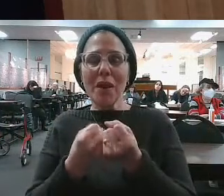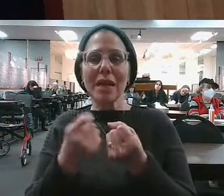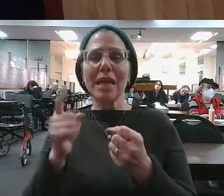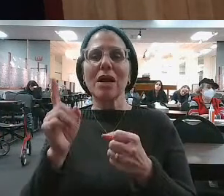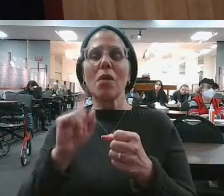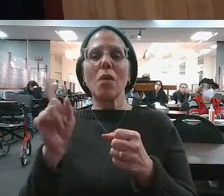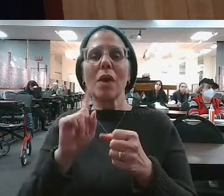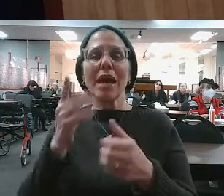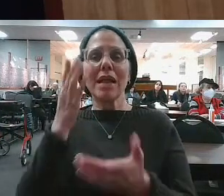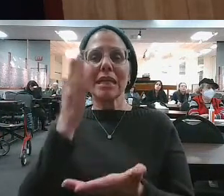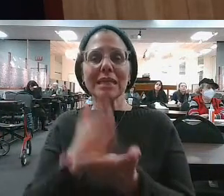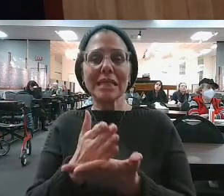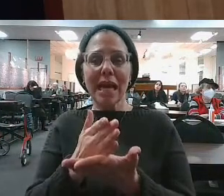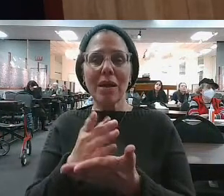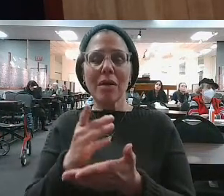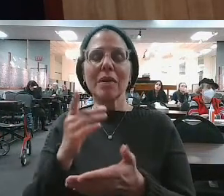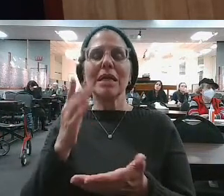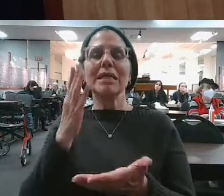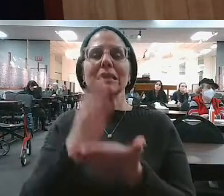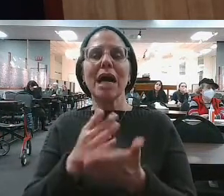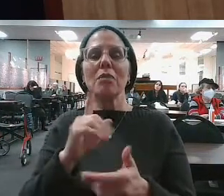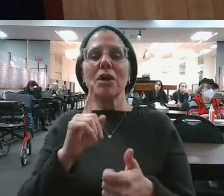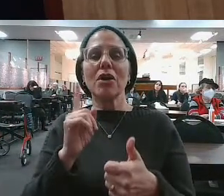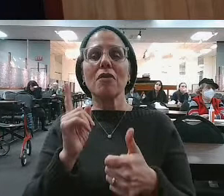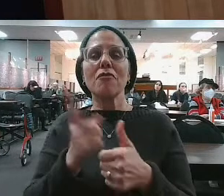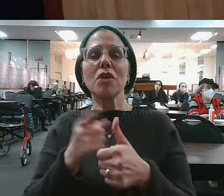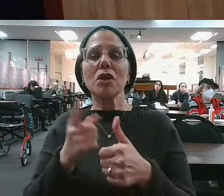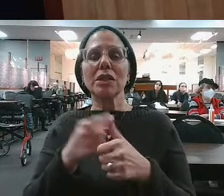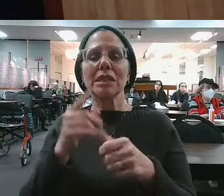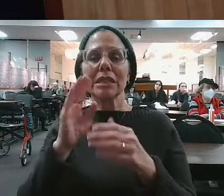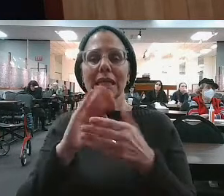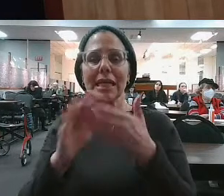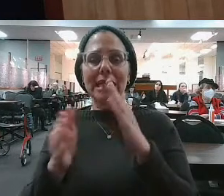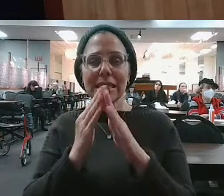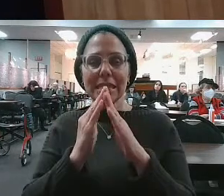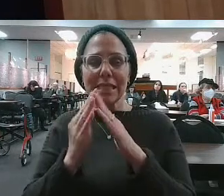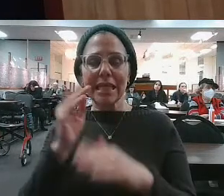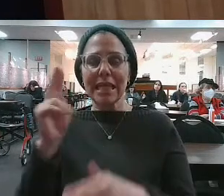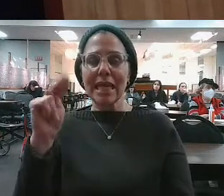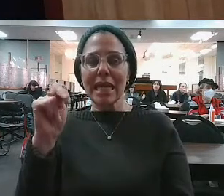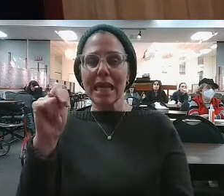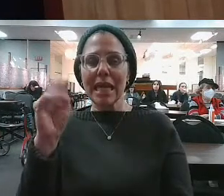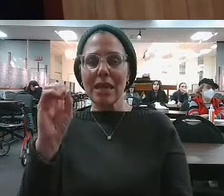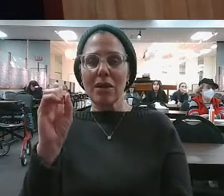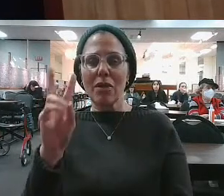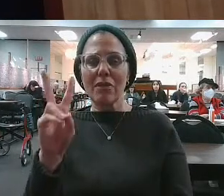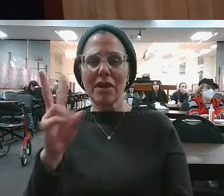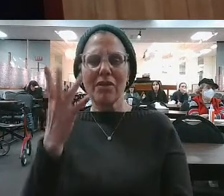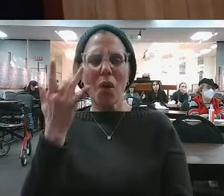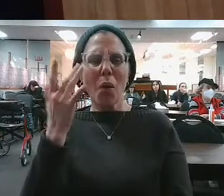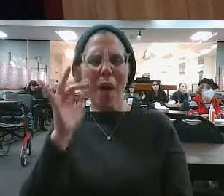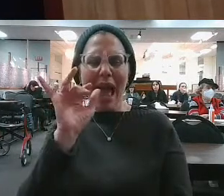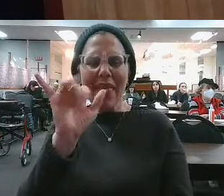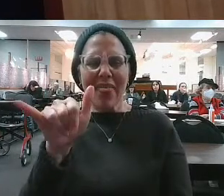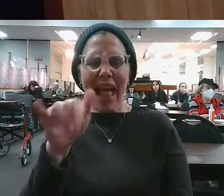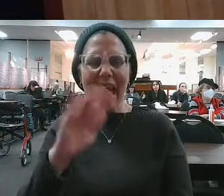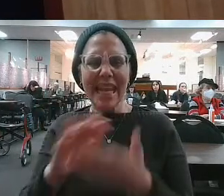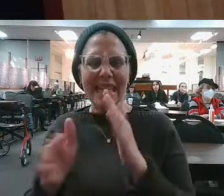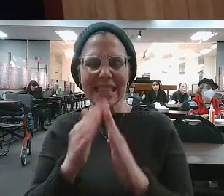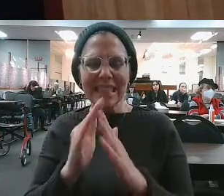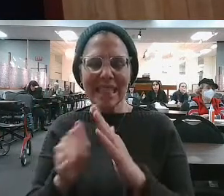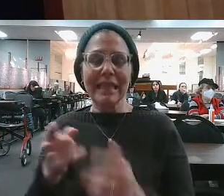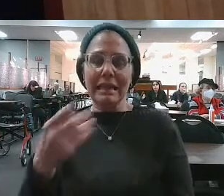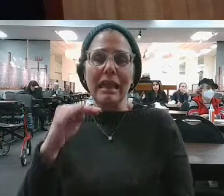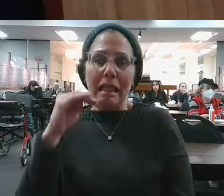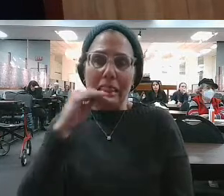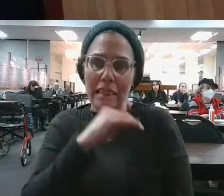does he stop? He stops in the city of Nov. Why does he stop in the city of Nov? For provisions. And he tells them,